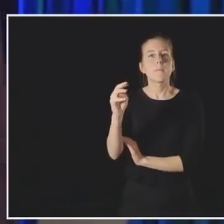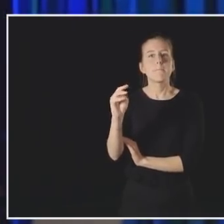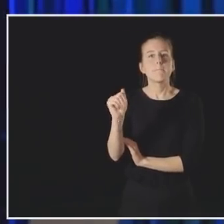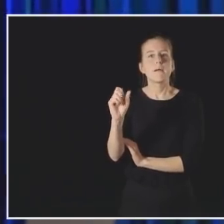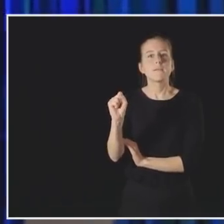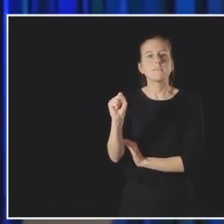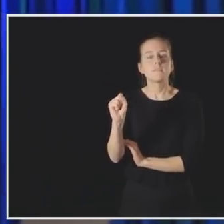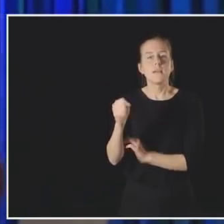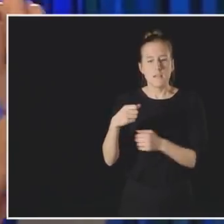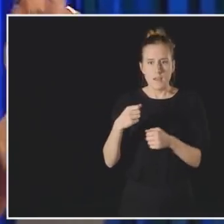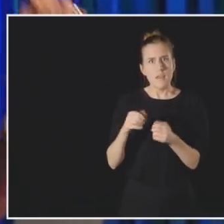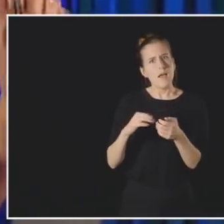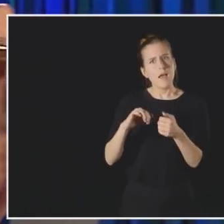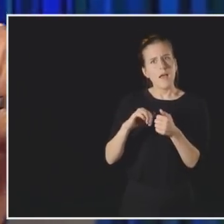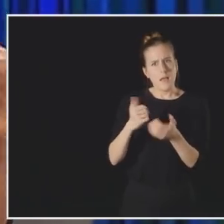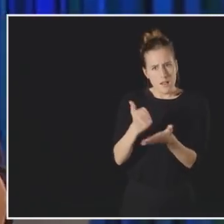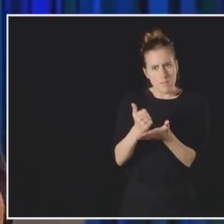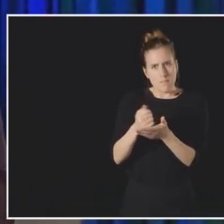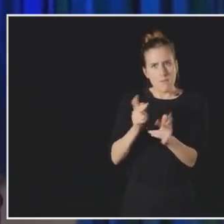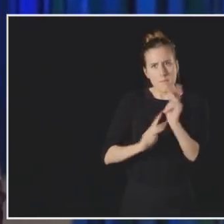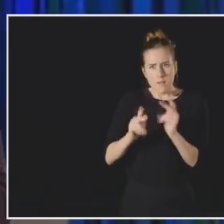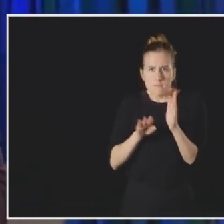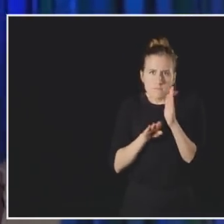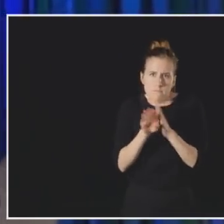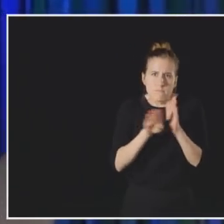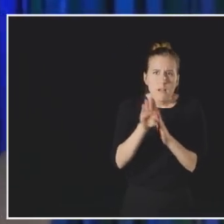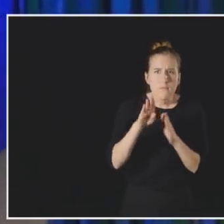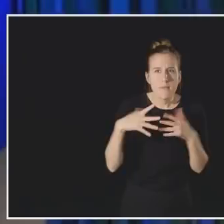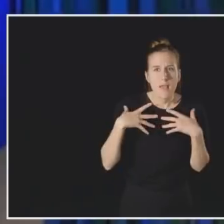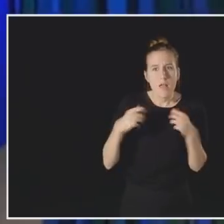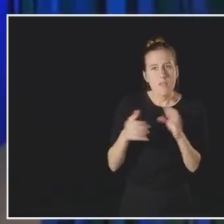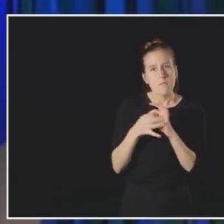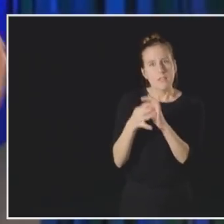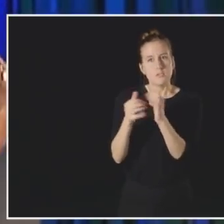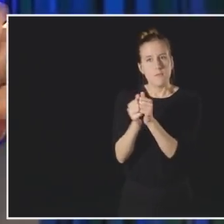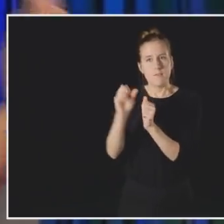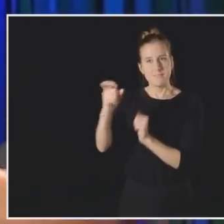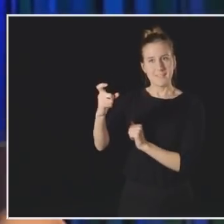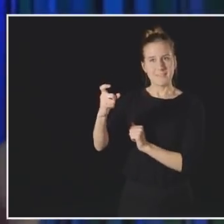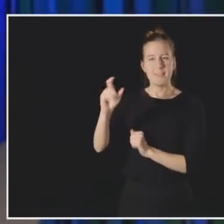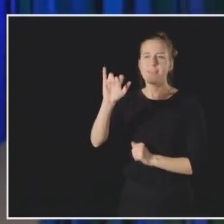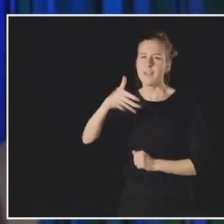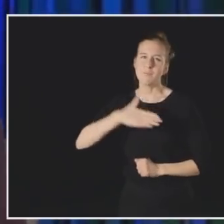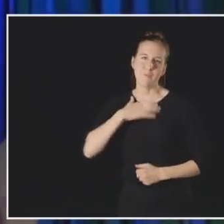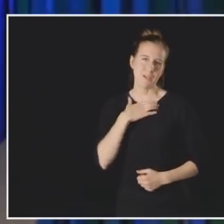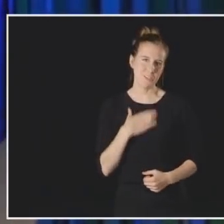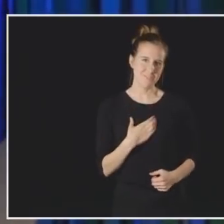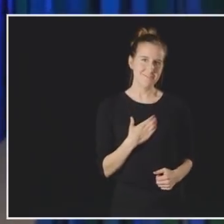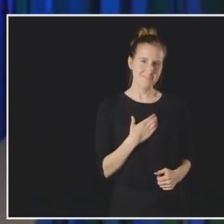find out, helping people have a healthy relationship with their sexuality has become my passion.